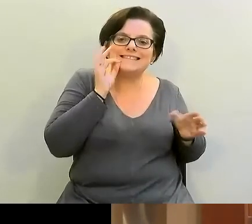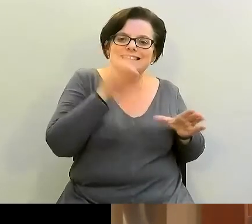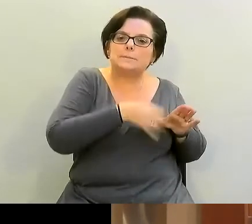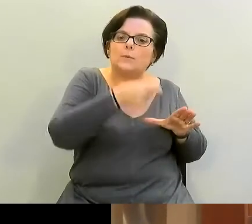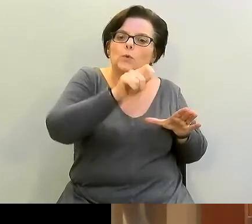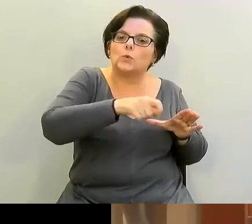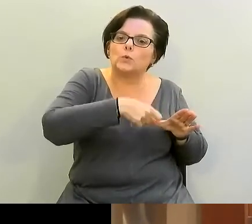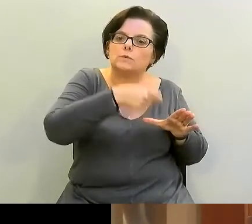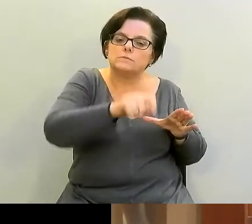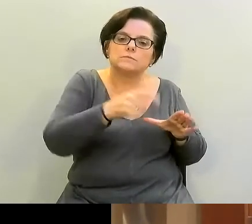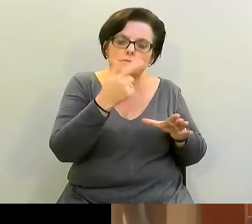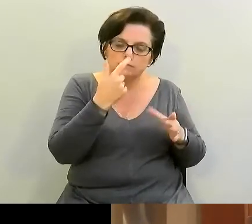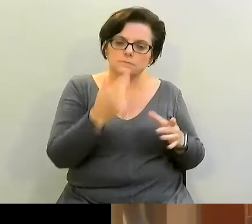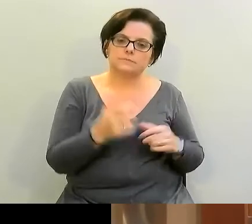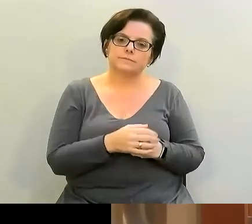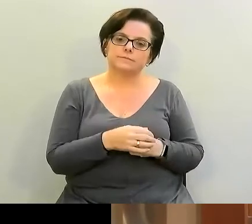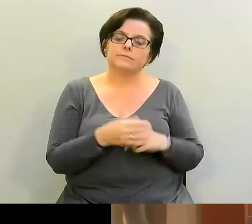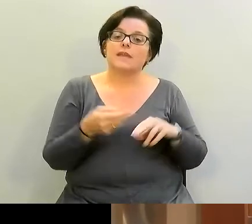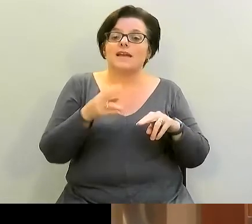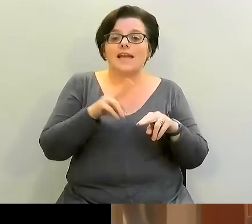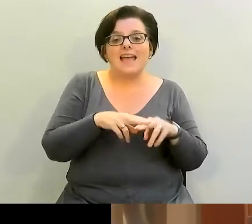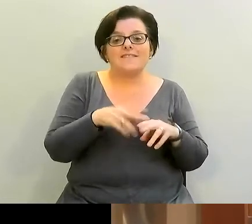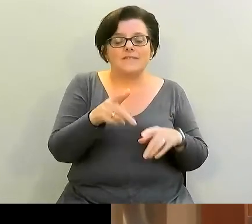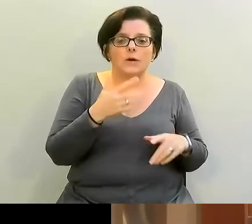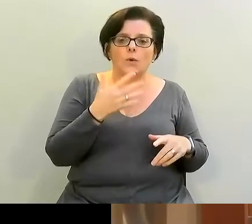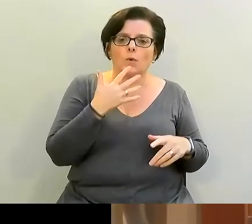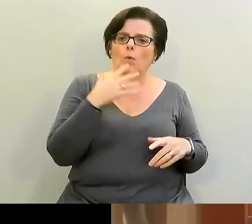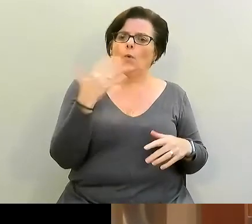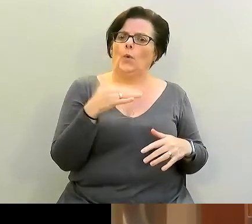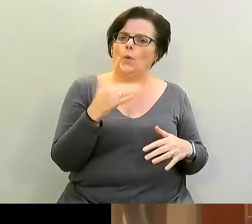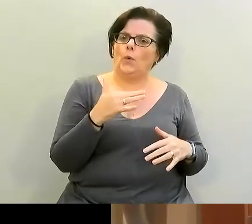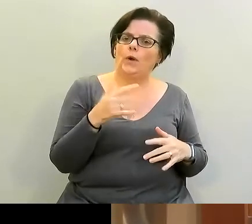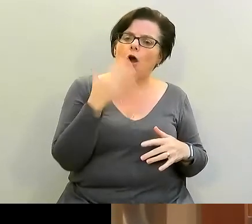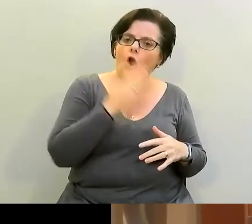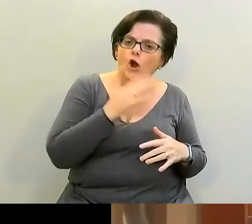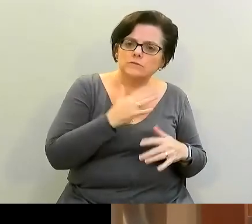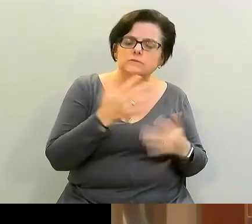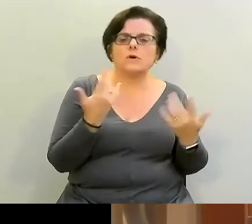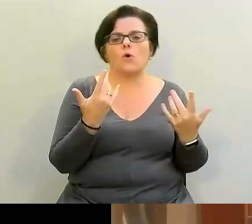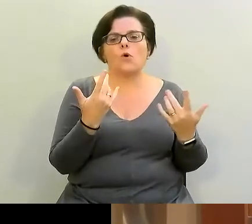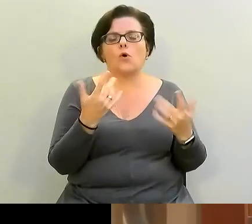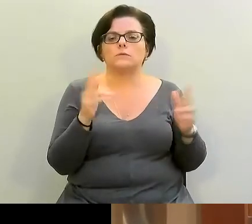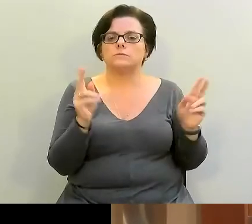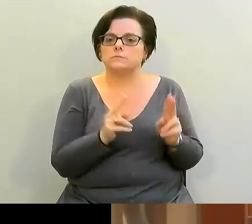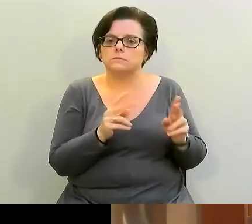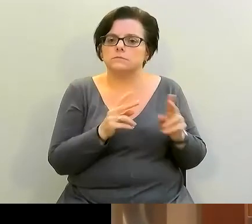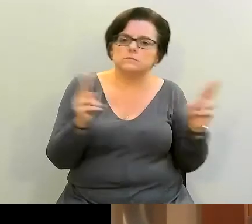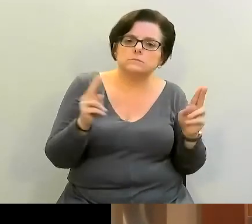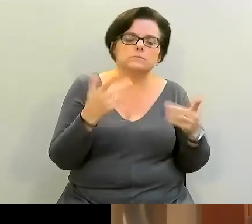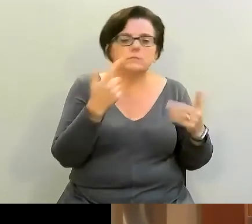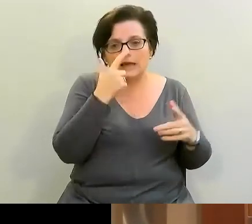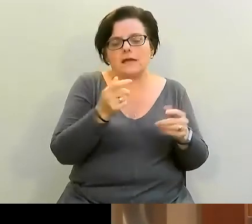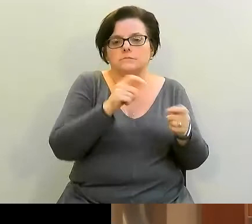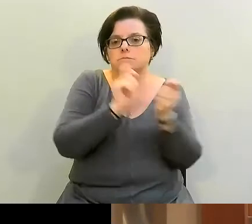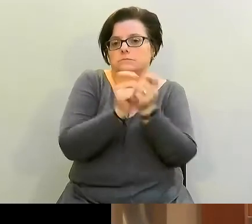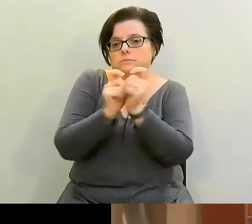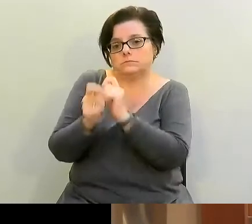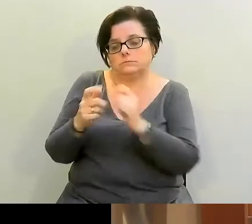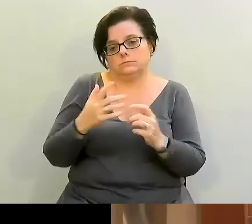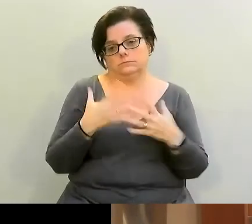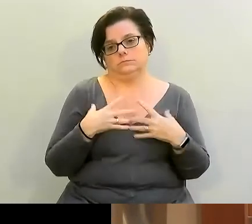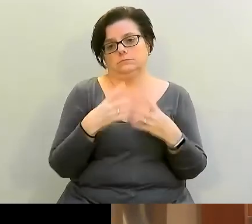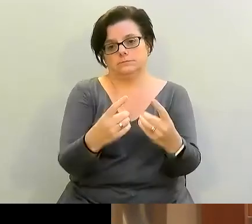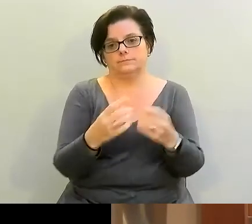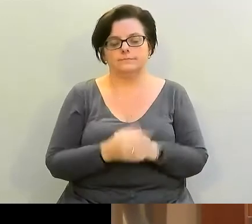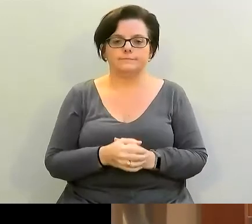adjusting the spice if it's too spicy. If it's not spicy enough it's quite easy to do. Here's my bowl with my